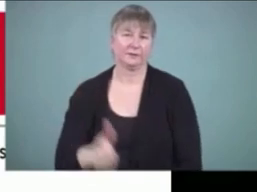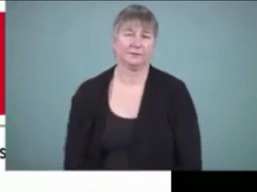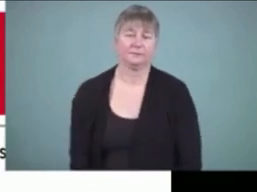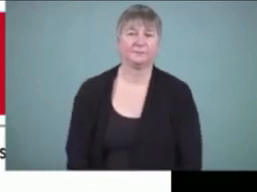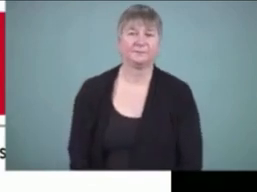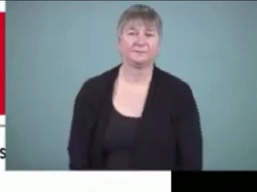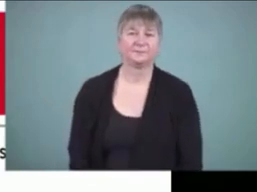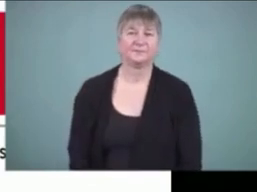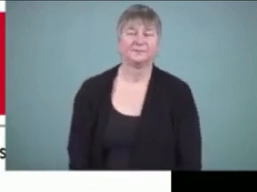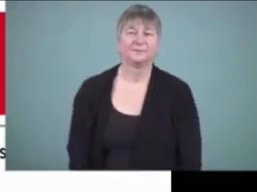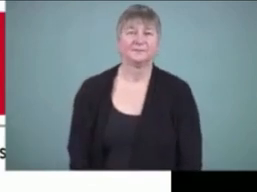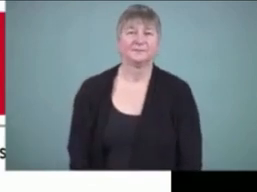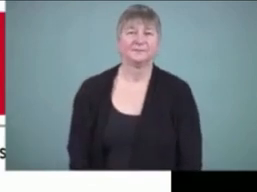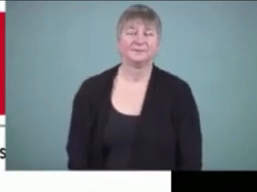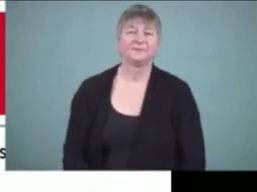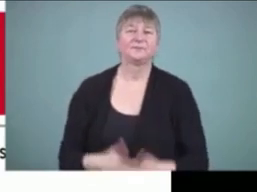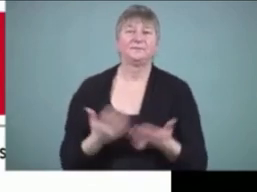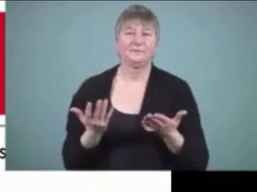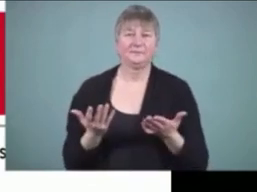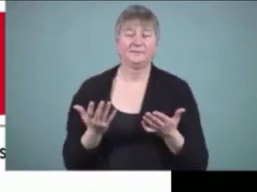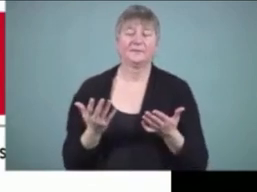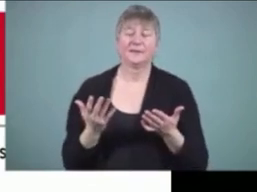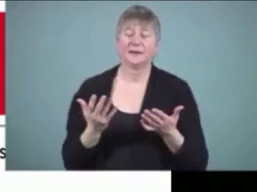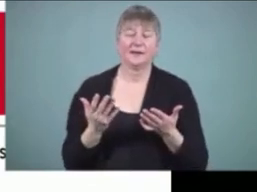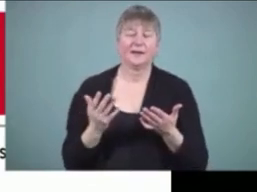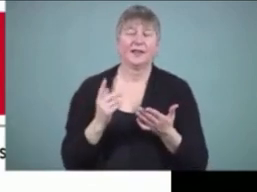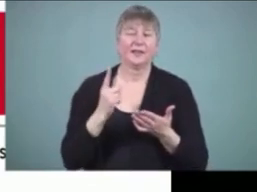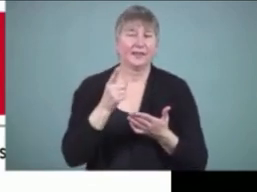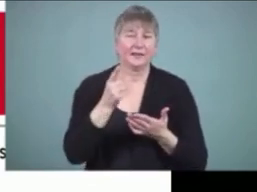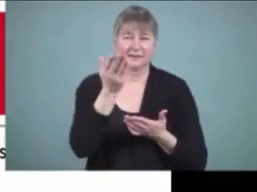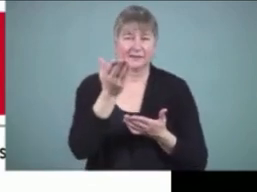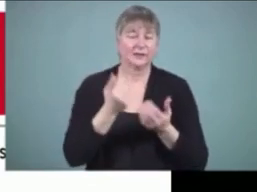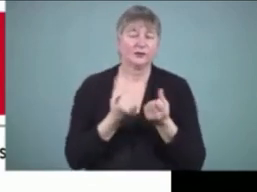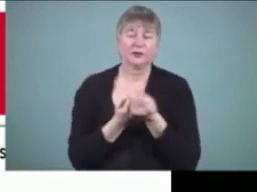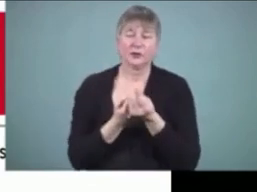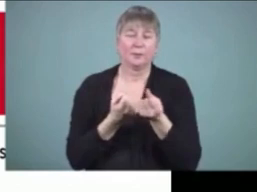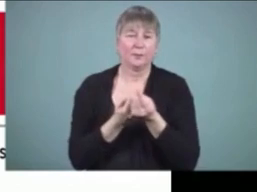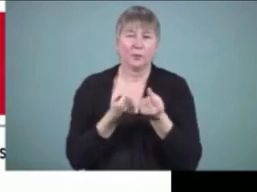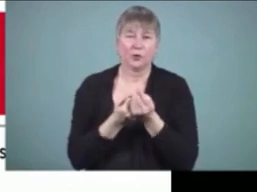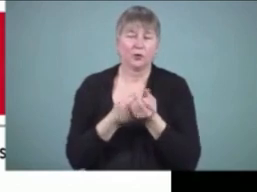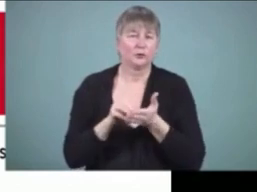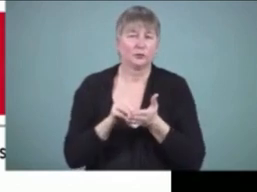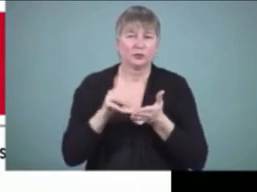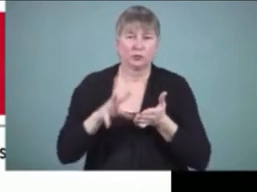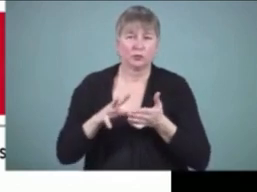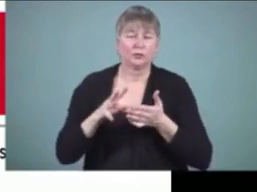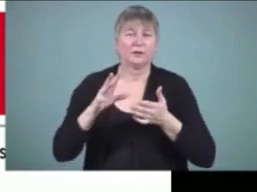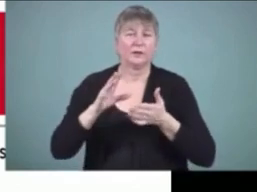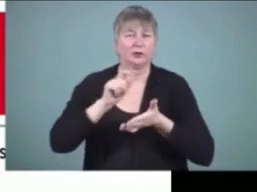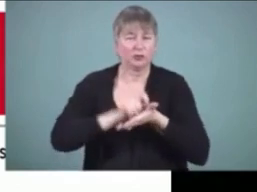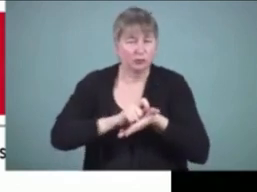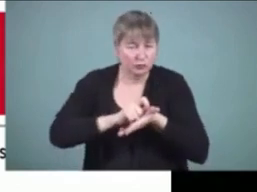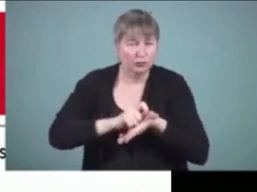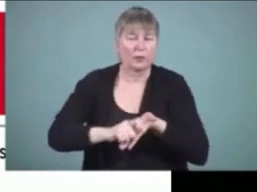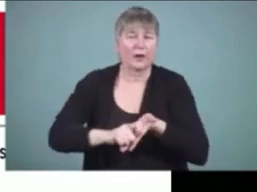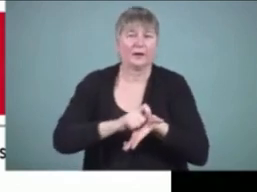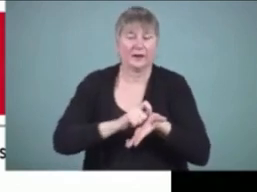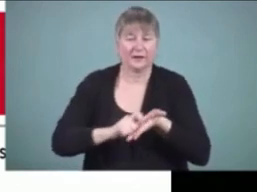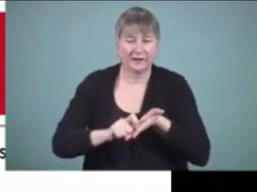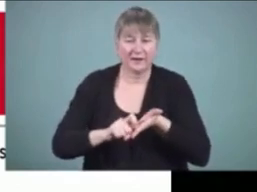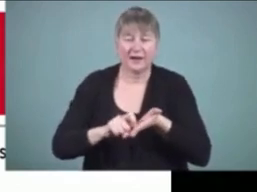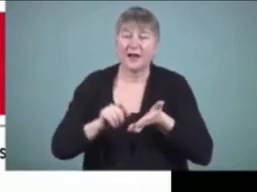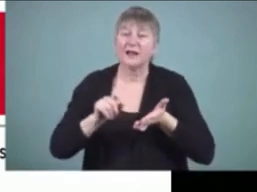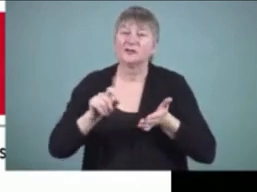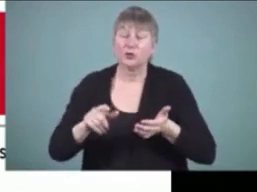literate discourse is also very very supportive of helping students generate text by asking them to have